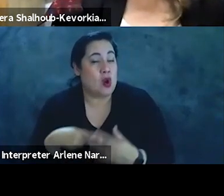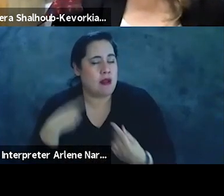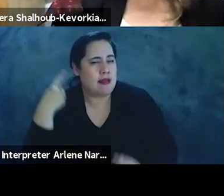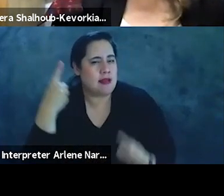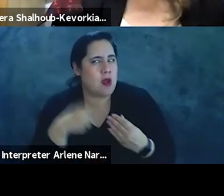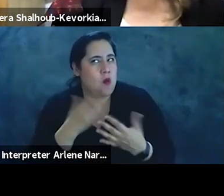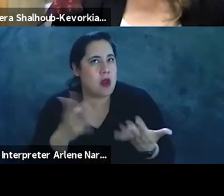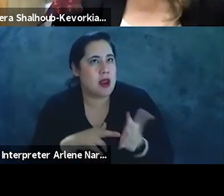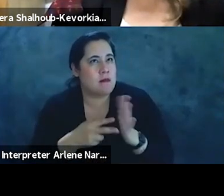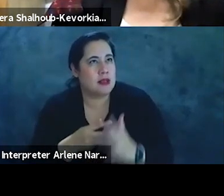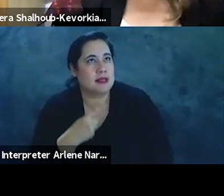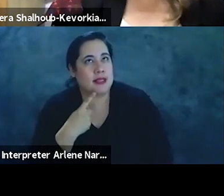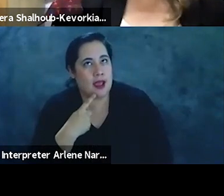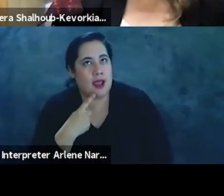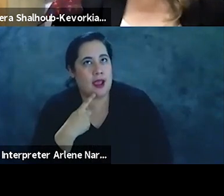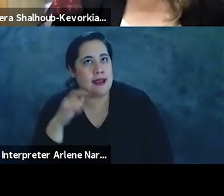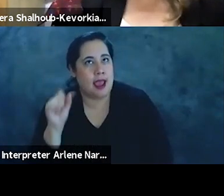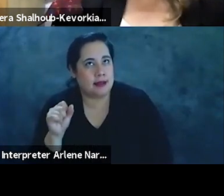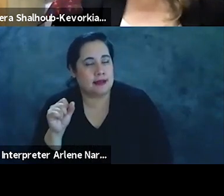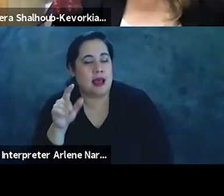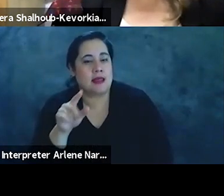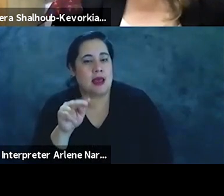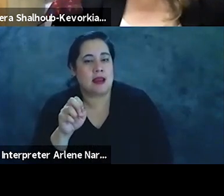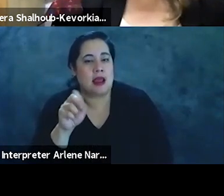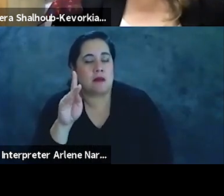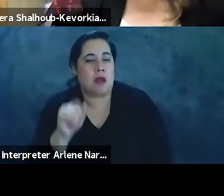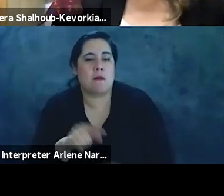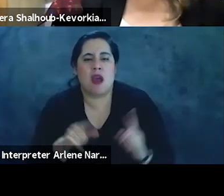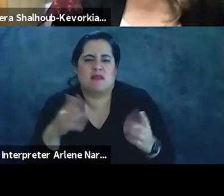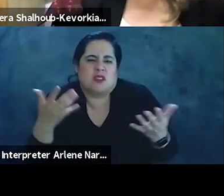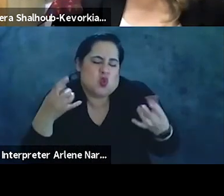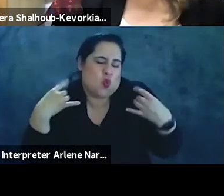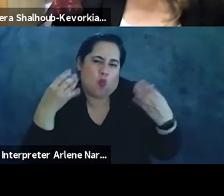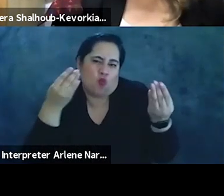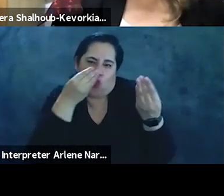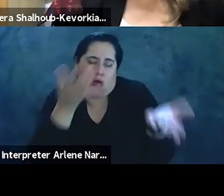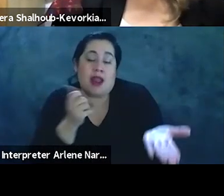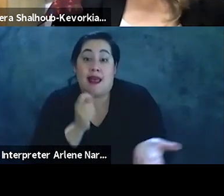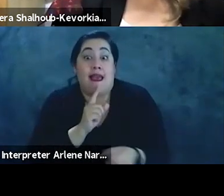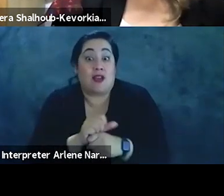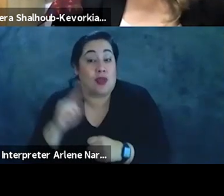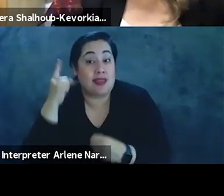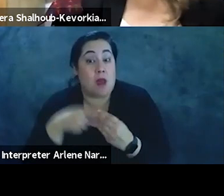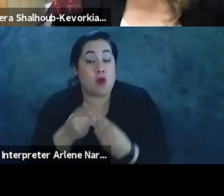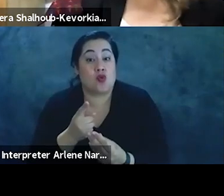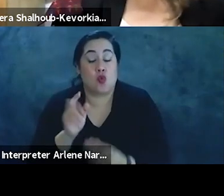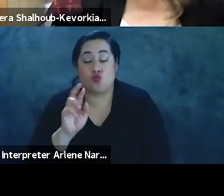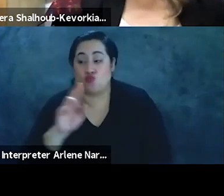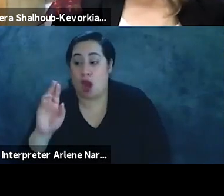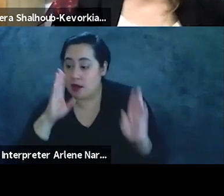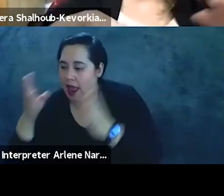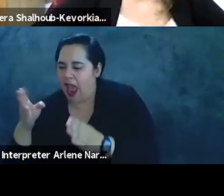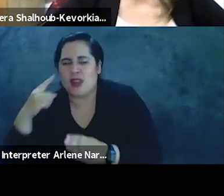about what it means to say, yes, the Nekba, but so what? I wasn't actually thinking about the right. I was thinking about people